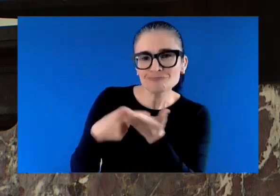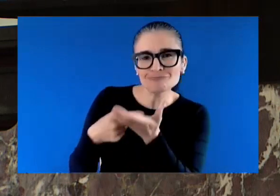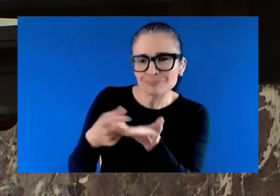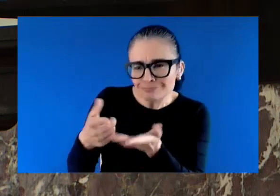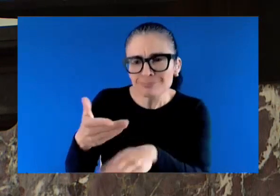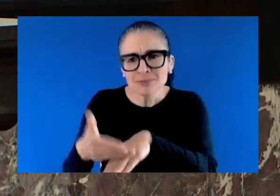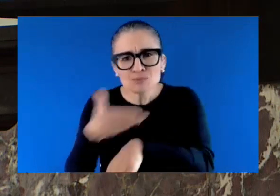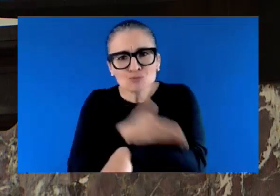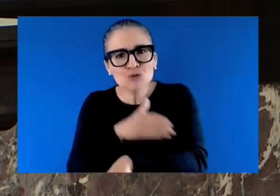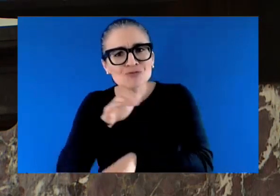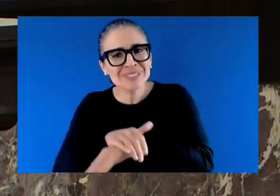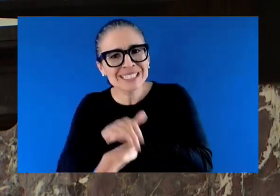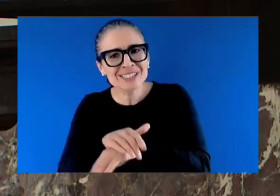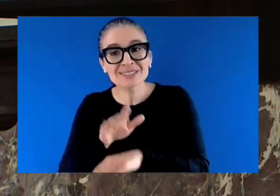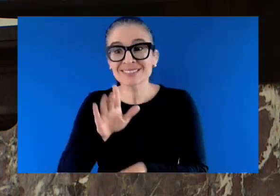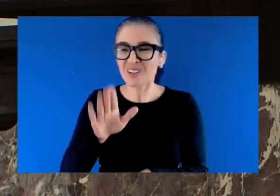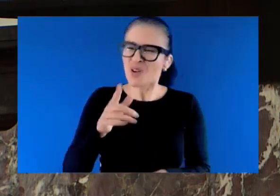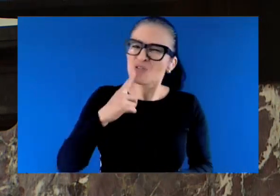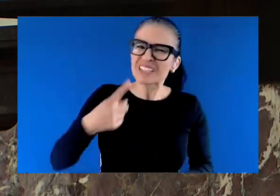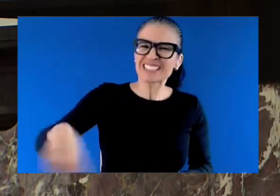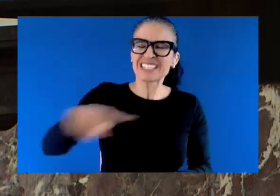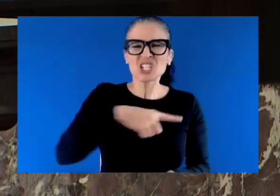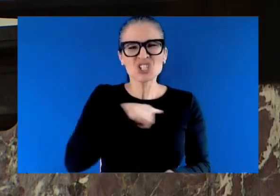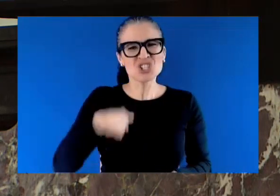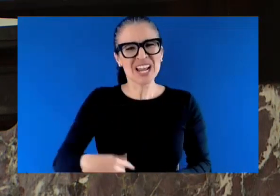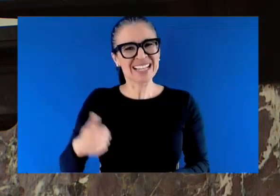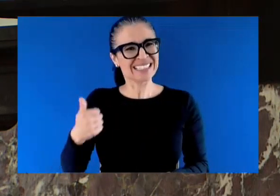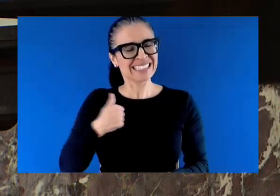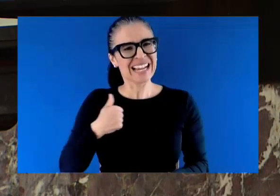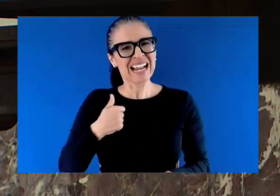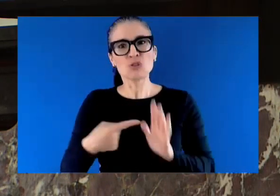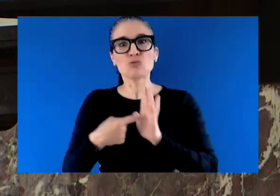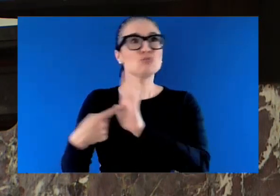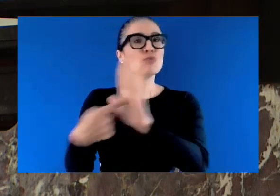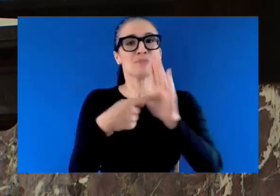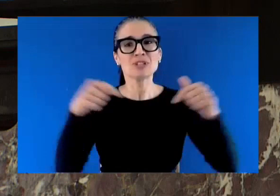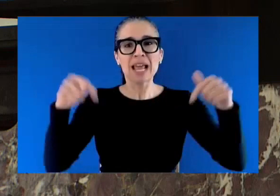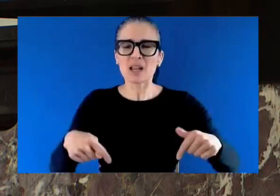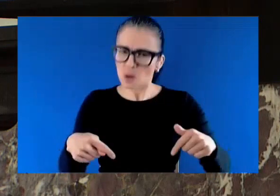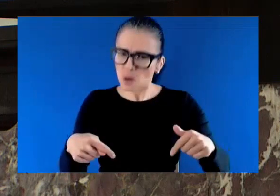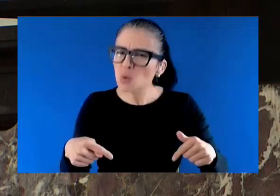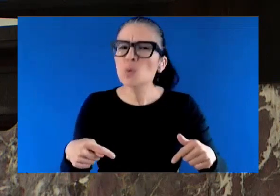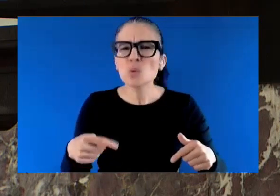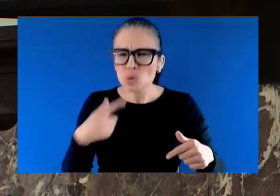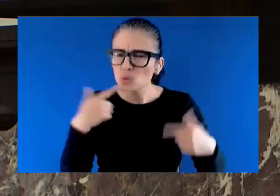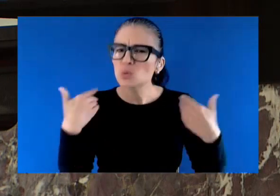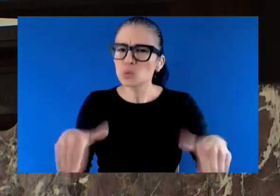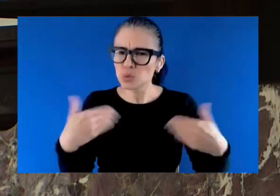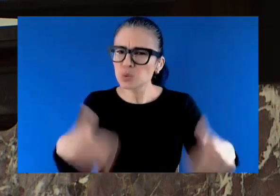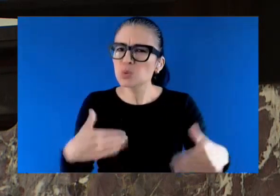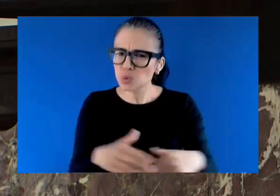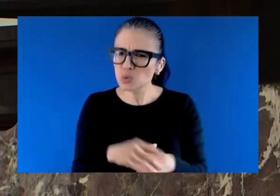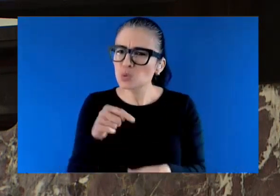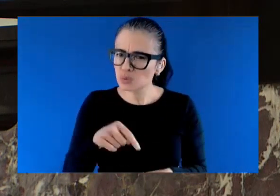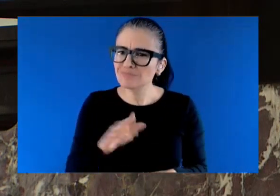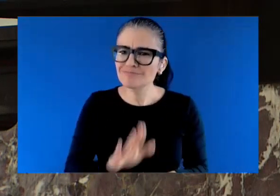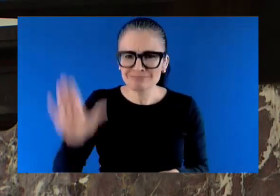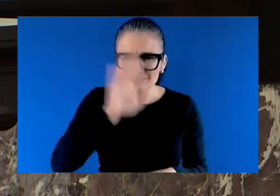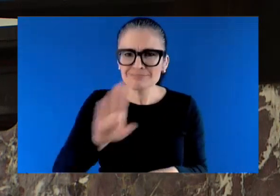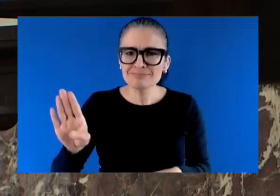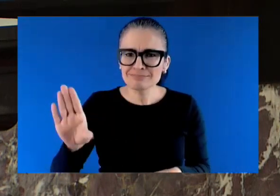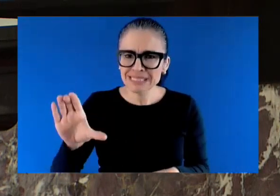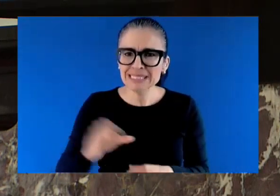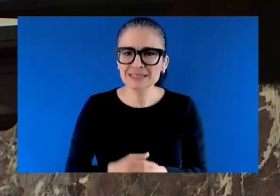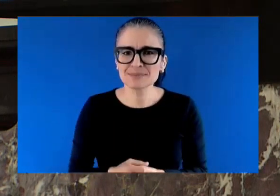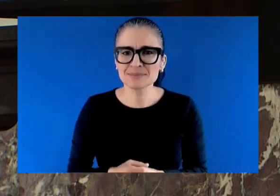how multiculturalism truly empowers our profit to become a better place for all. Multiculturalism also helps Richmond benefit from other groups such as